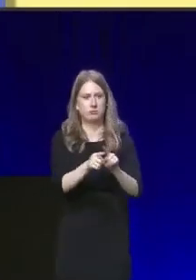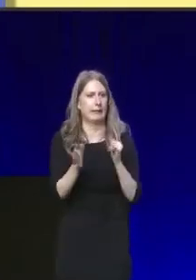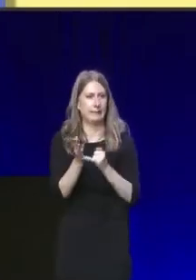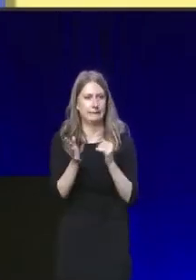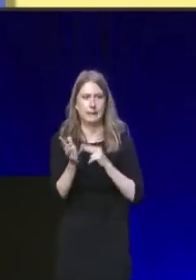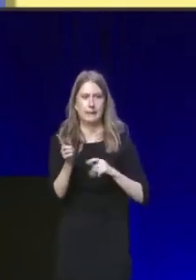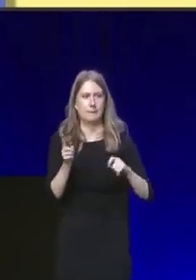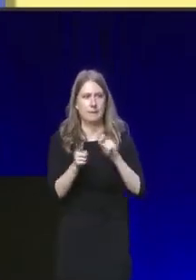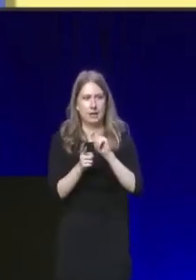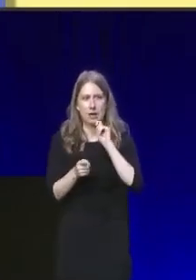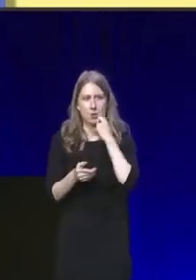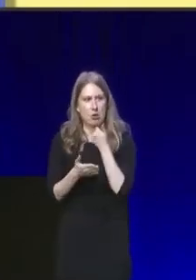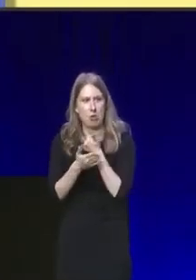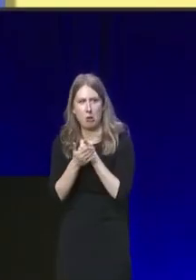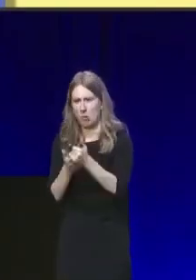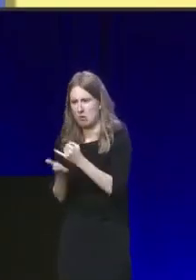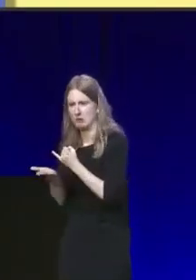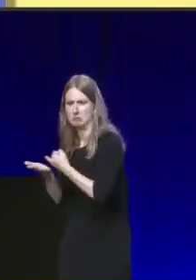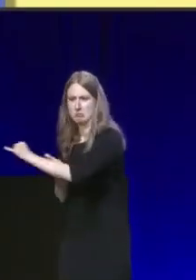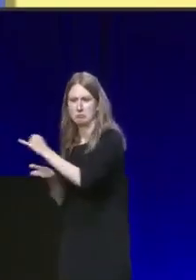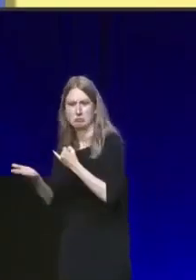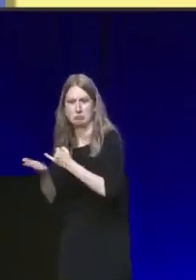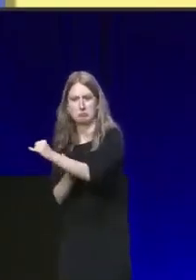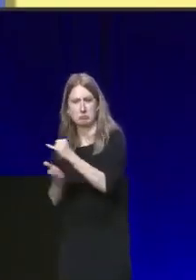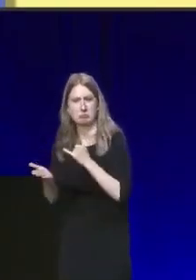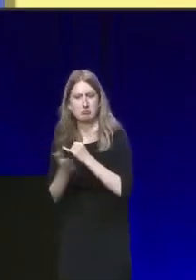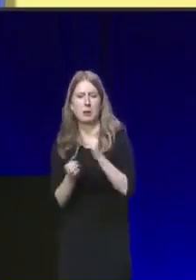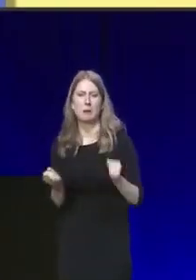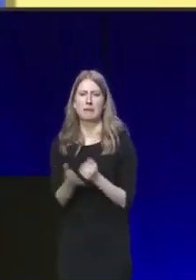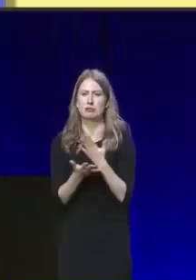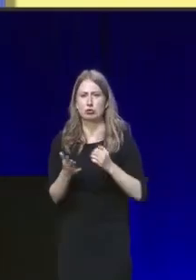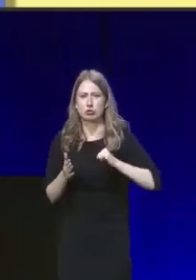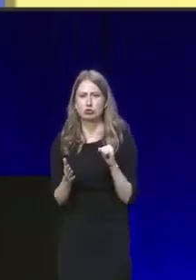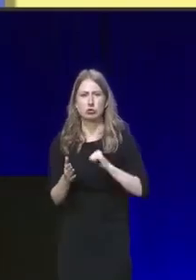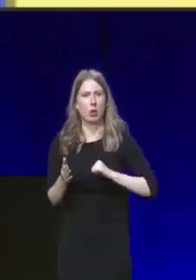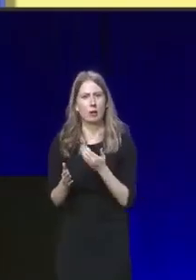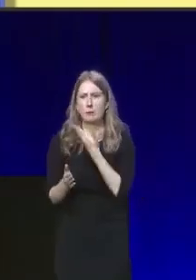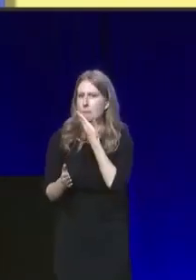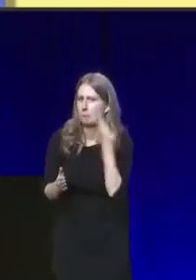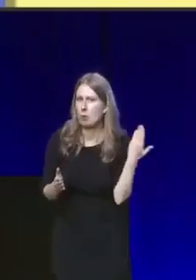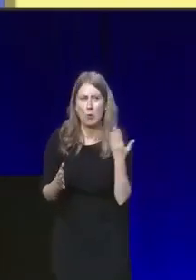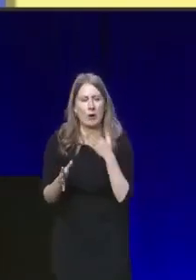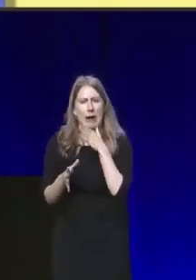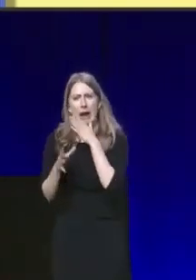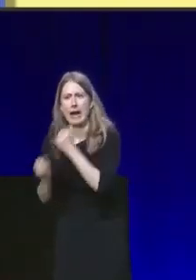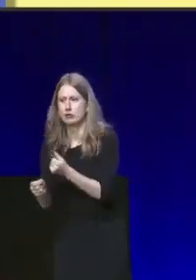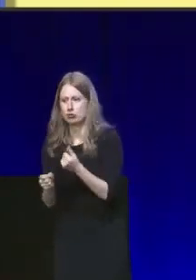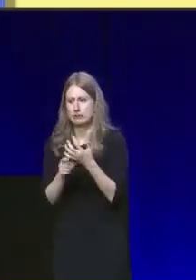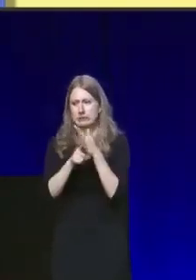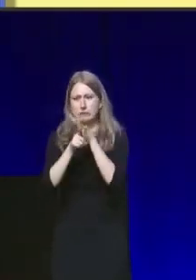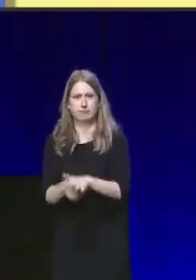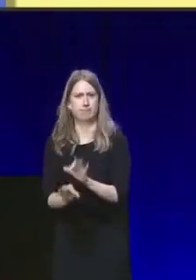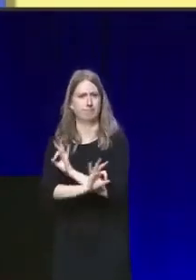Party will always stand up for a country free of hatred and intolerance.